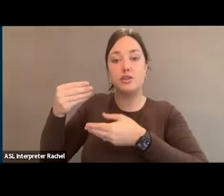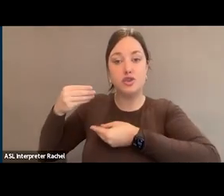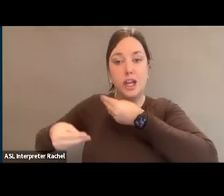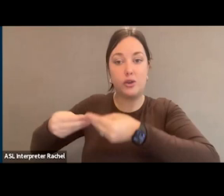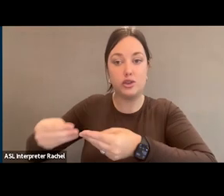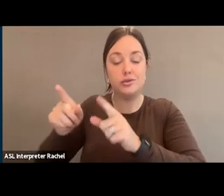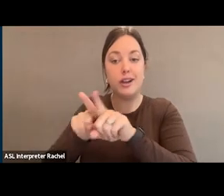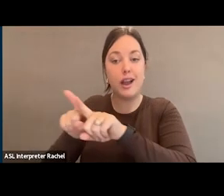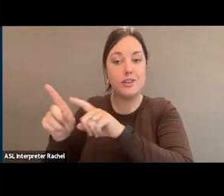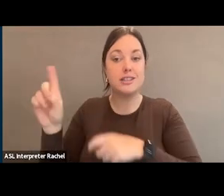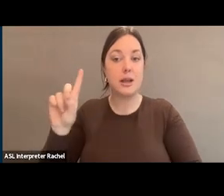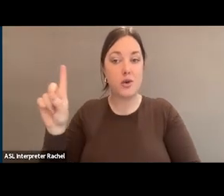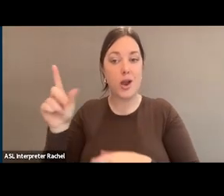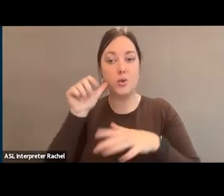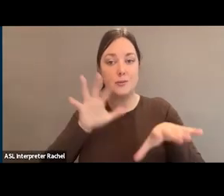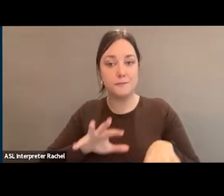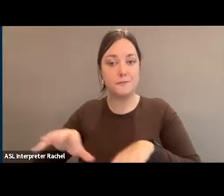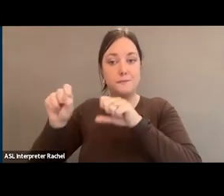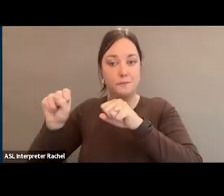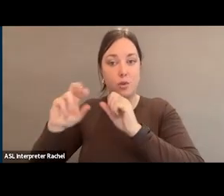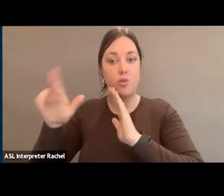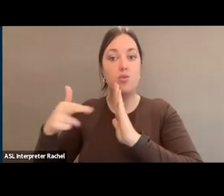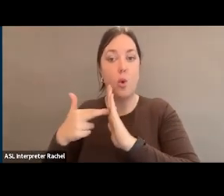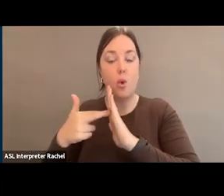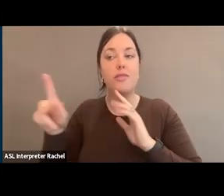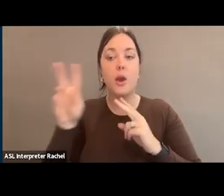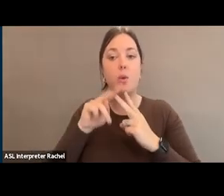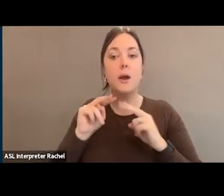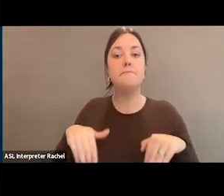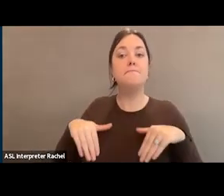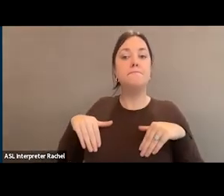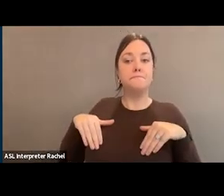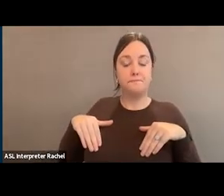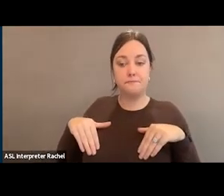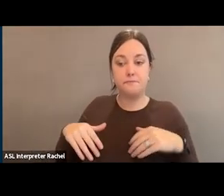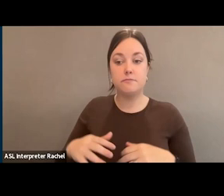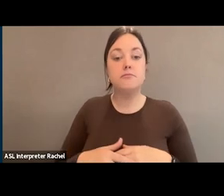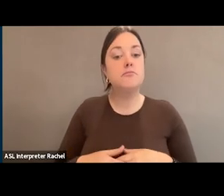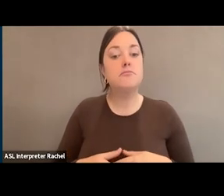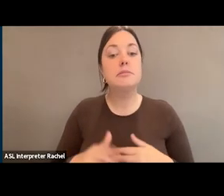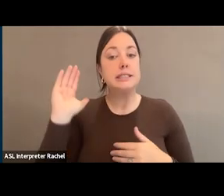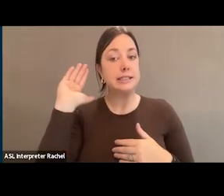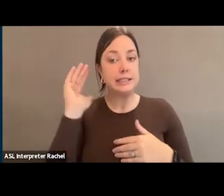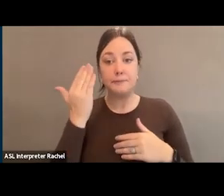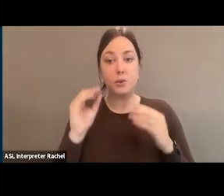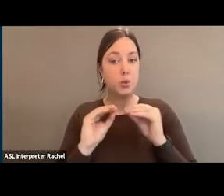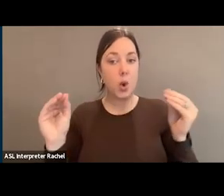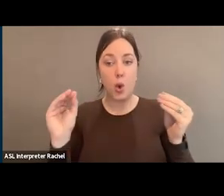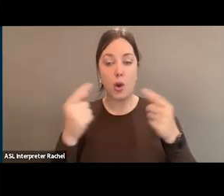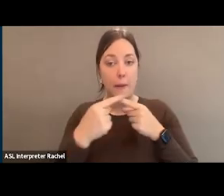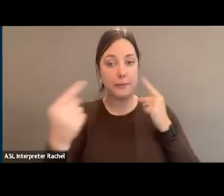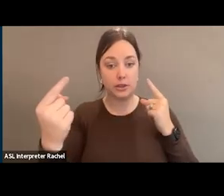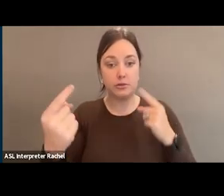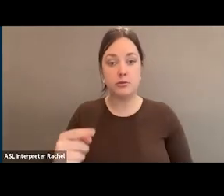take those roles. So we, it looks very apparent with no opposition that Hakeem Jeffries